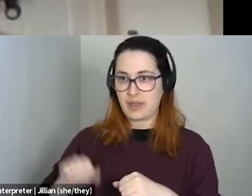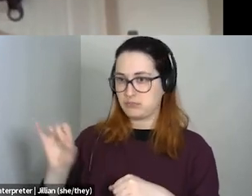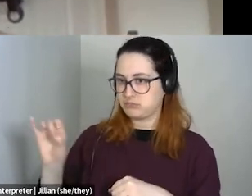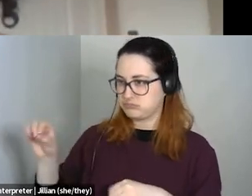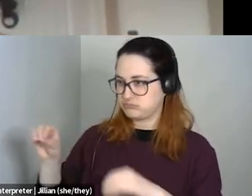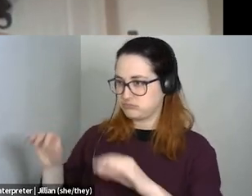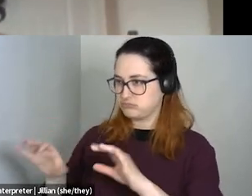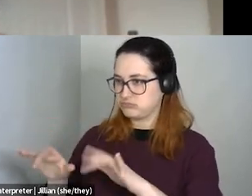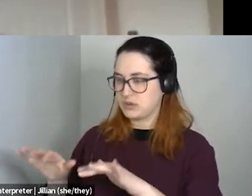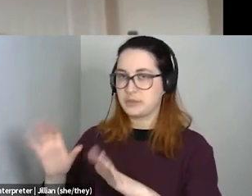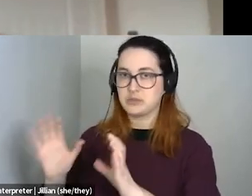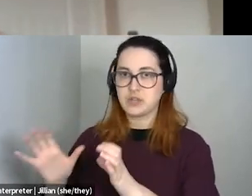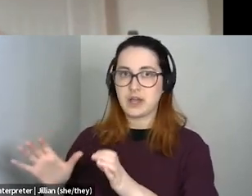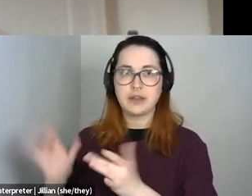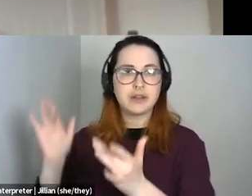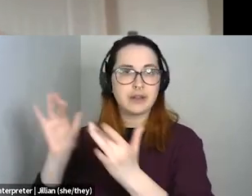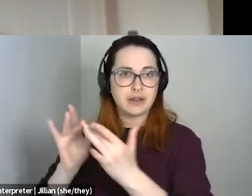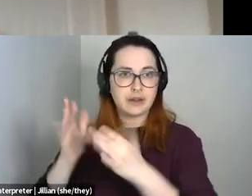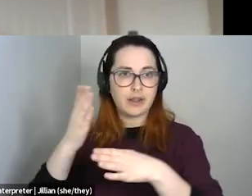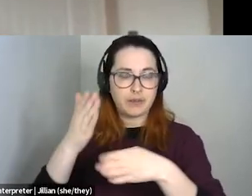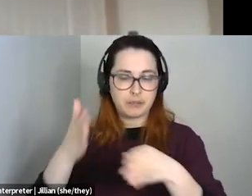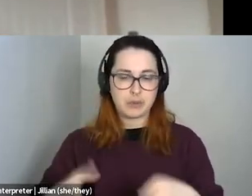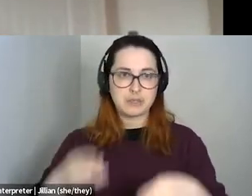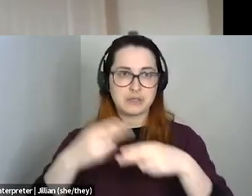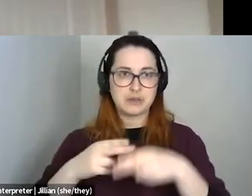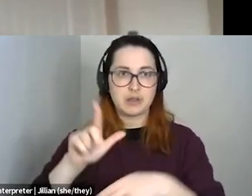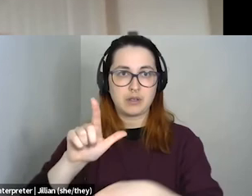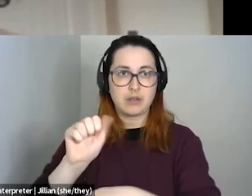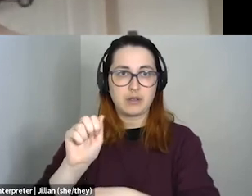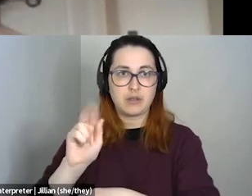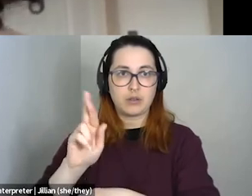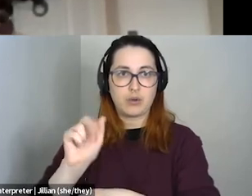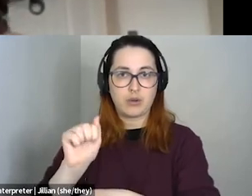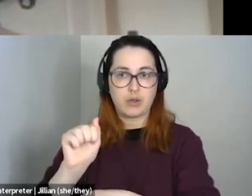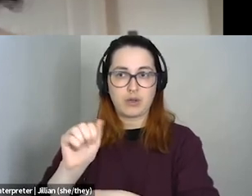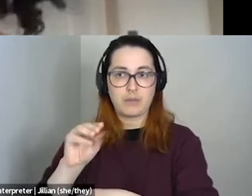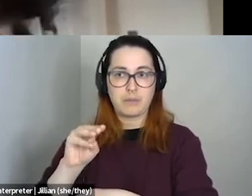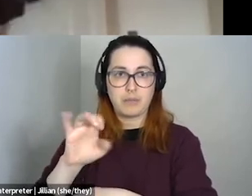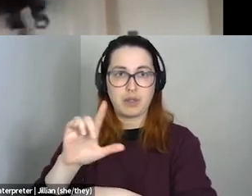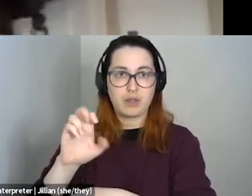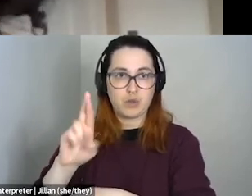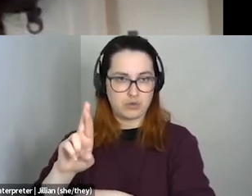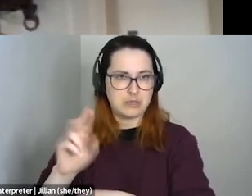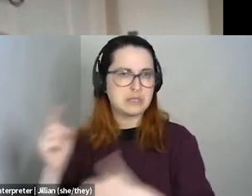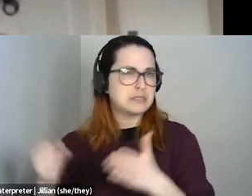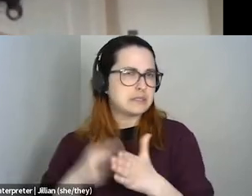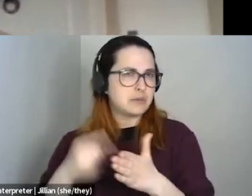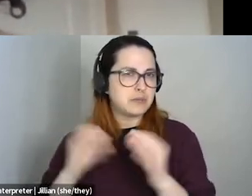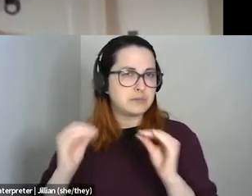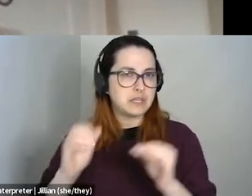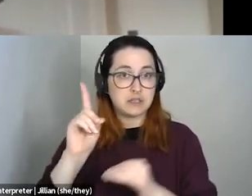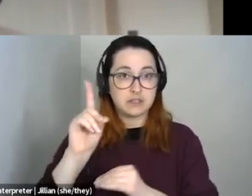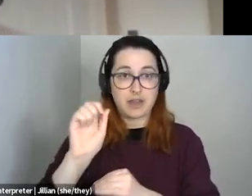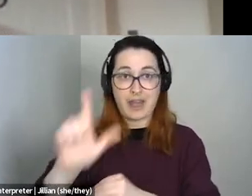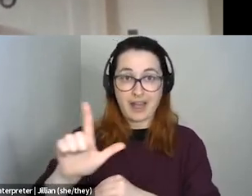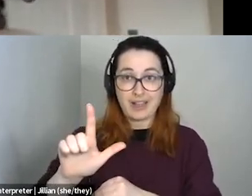with, uh, Laura Miller. Um, she teaches at, uh, Dell sometimes. Um, and she's pretty great. She's my desk